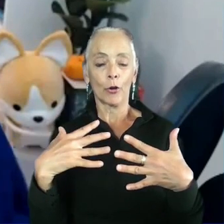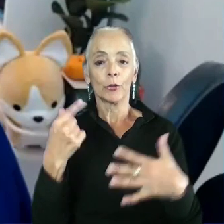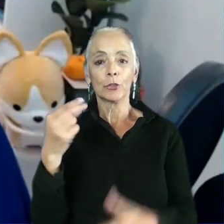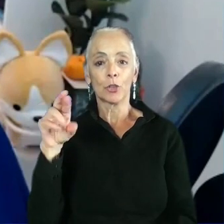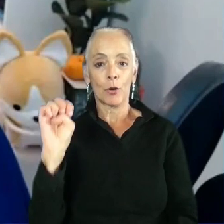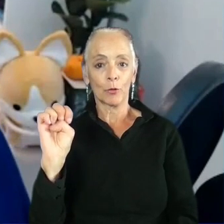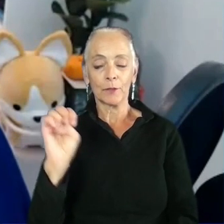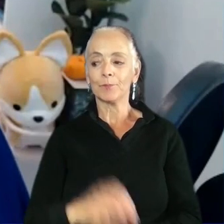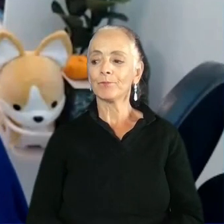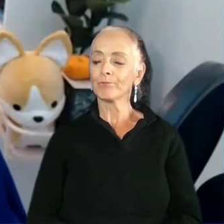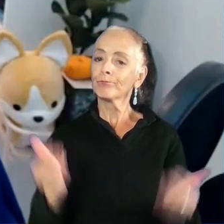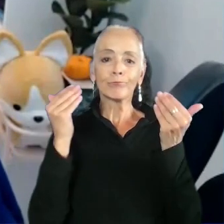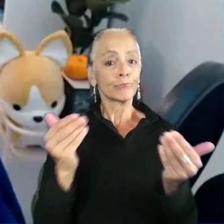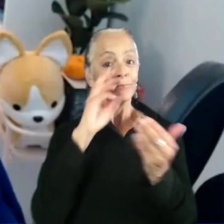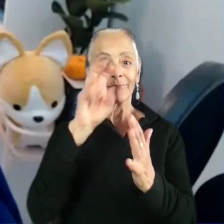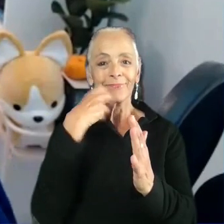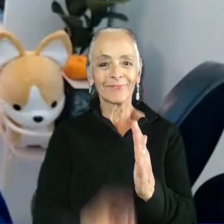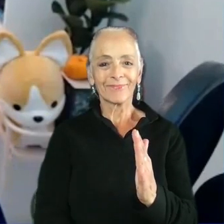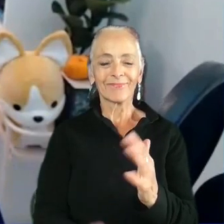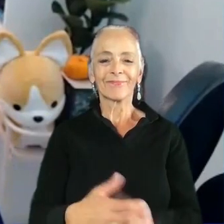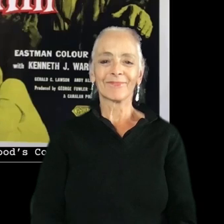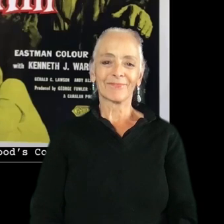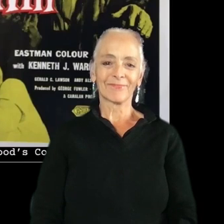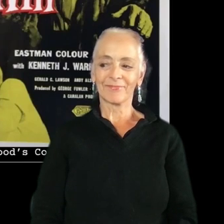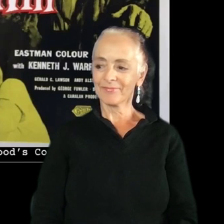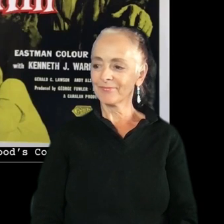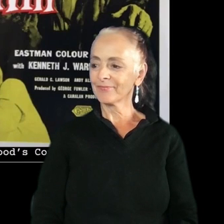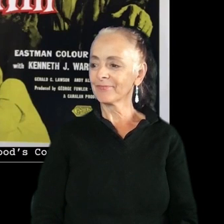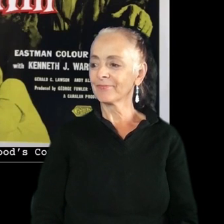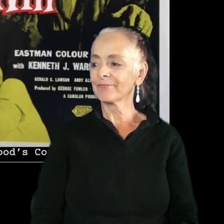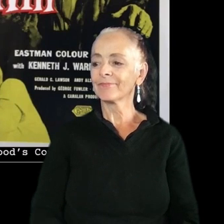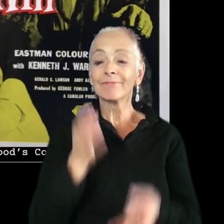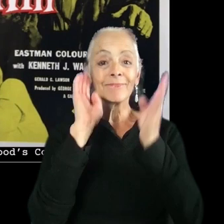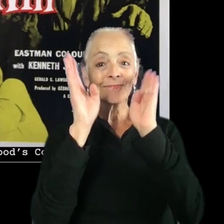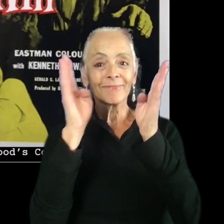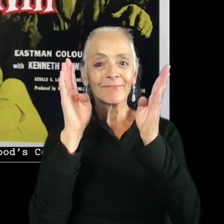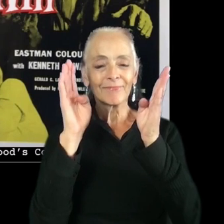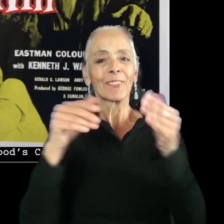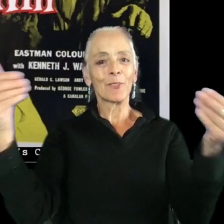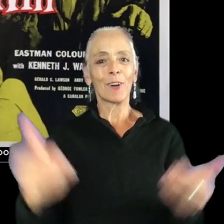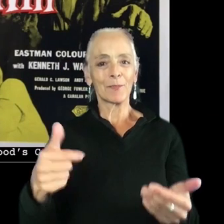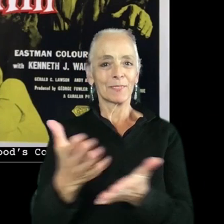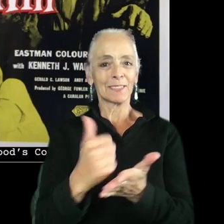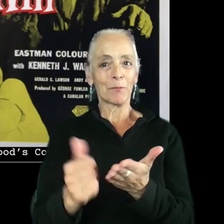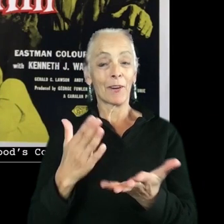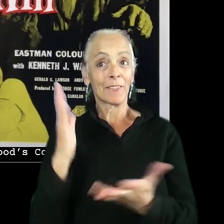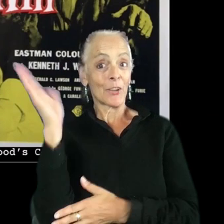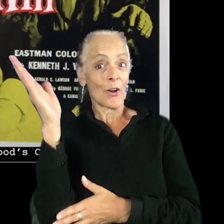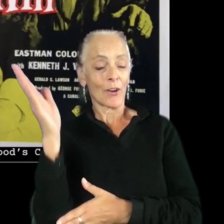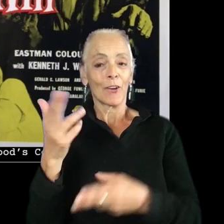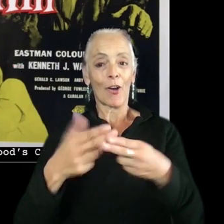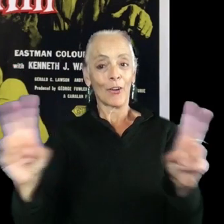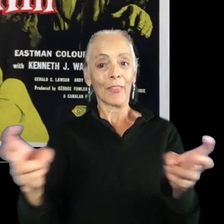Let's just go ahead and dive straight into it. Take it away. Hello everyone and welcome to this part of the talk which is called The